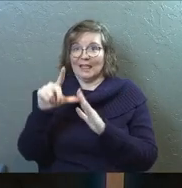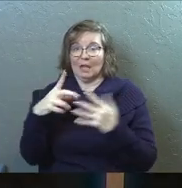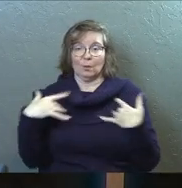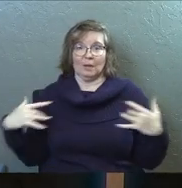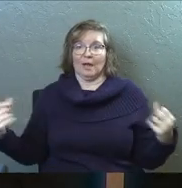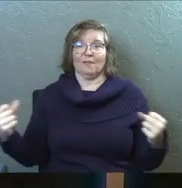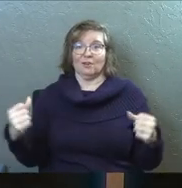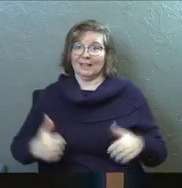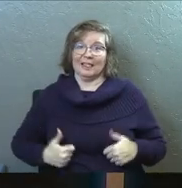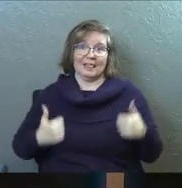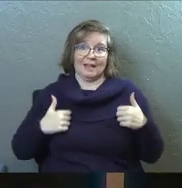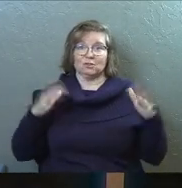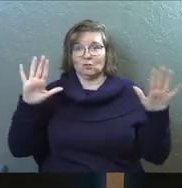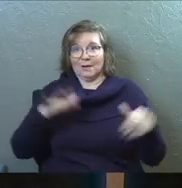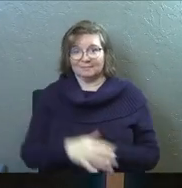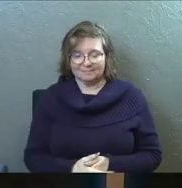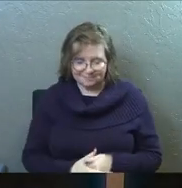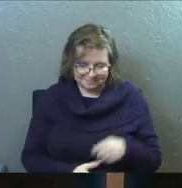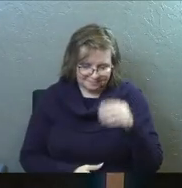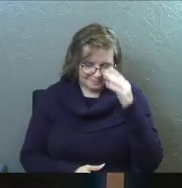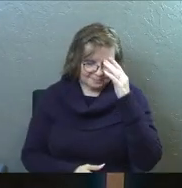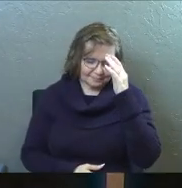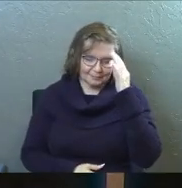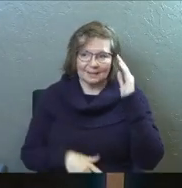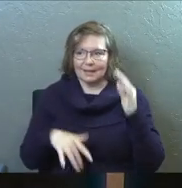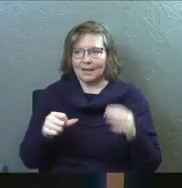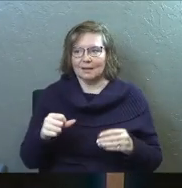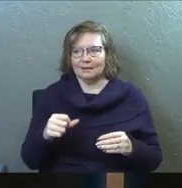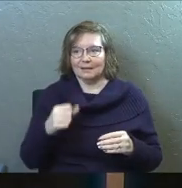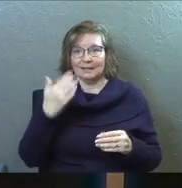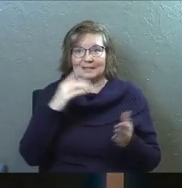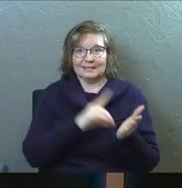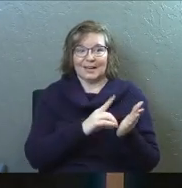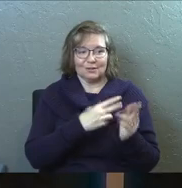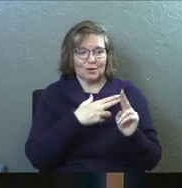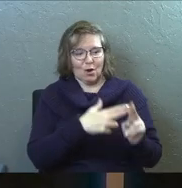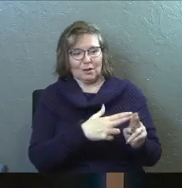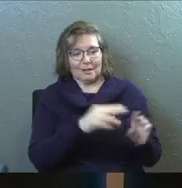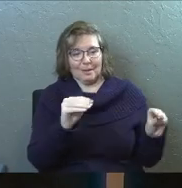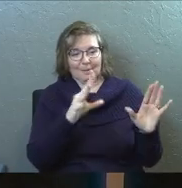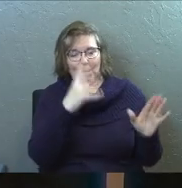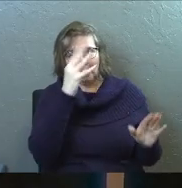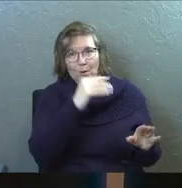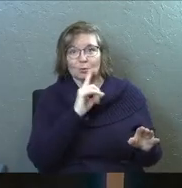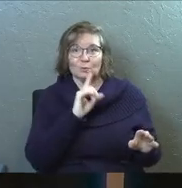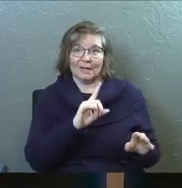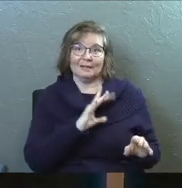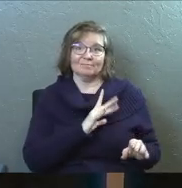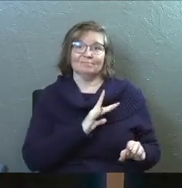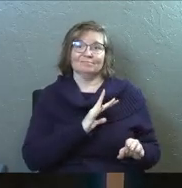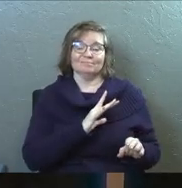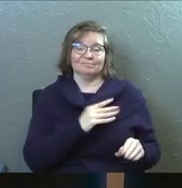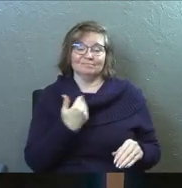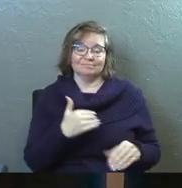recovered and is alive and he's great. And he's, yeah, the doctors called him the miracle boy. I mean, it's pretty incredible.